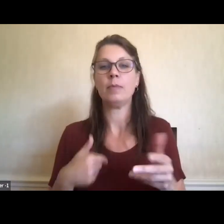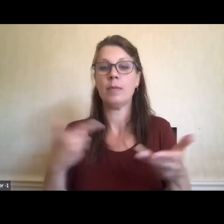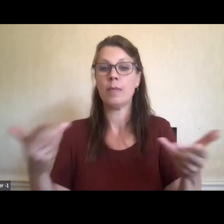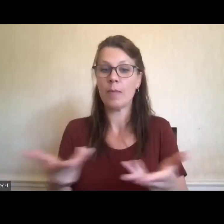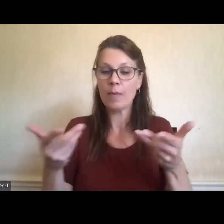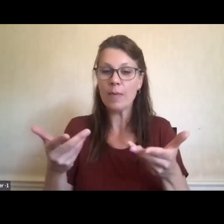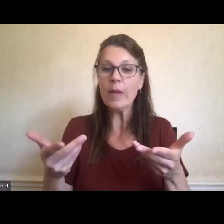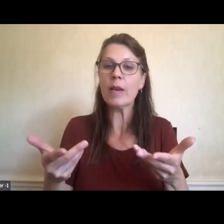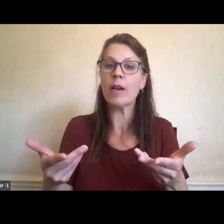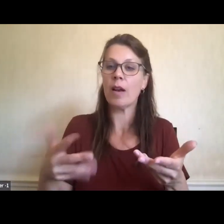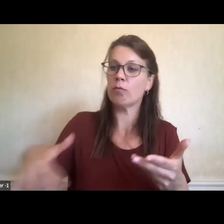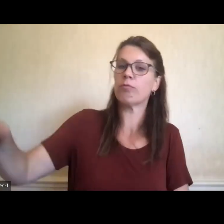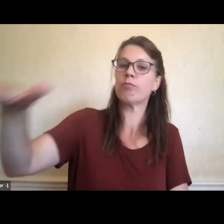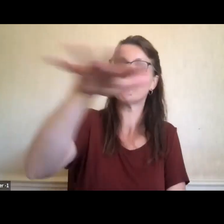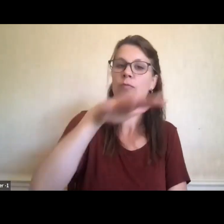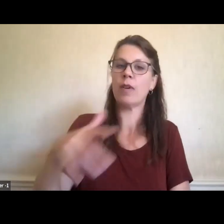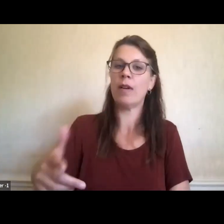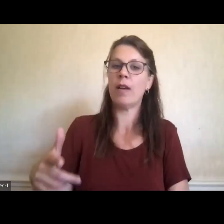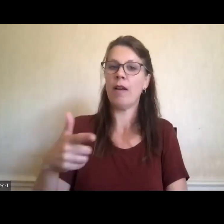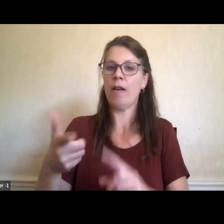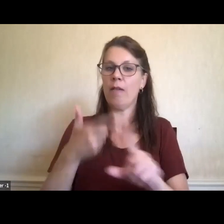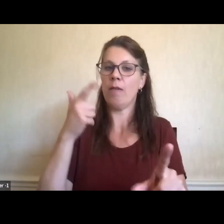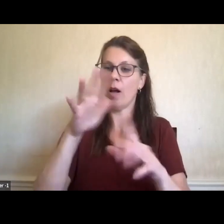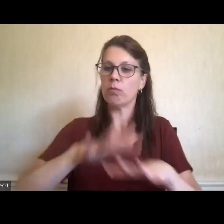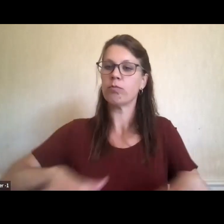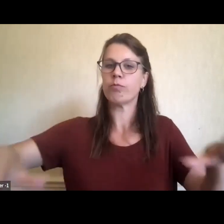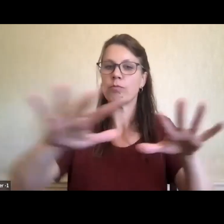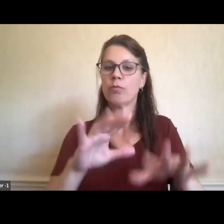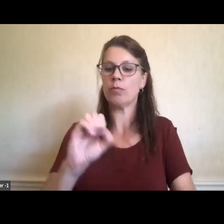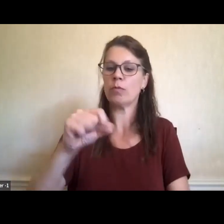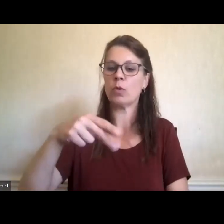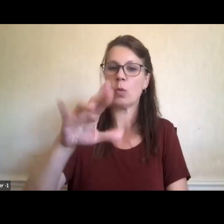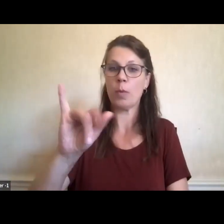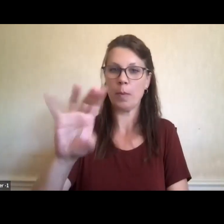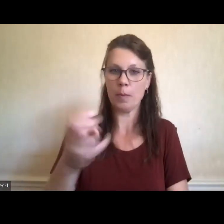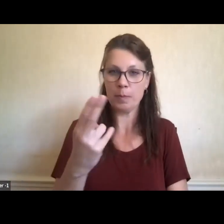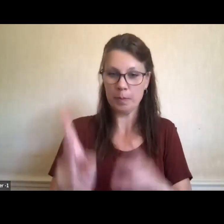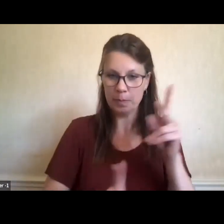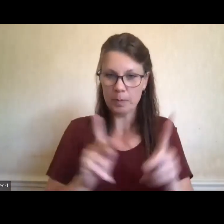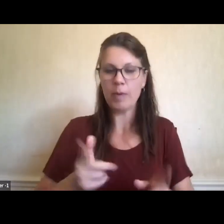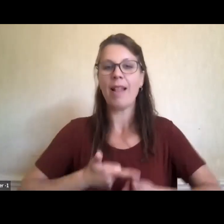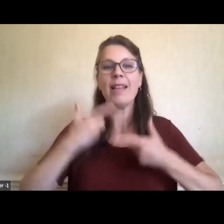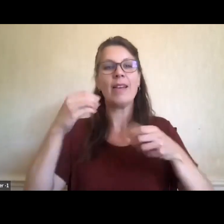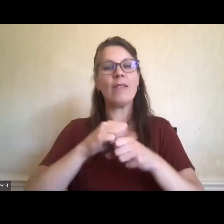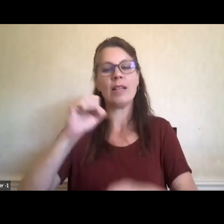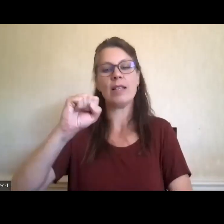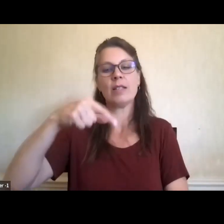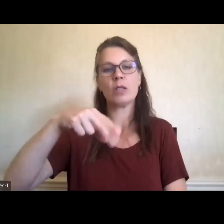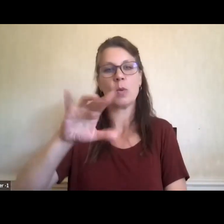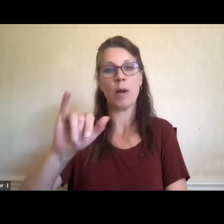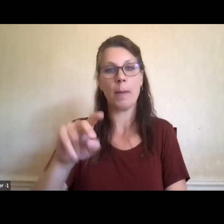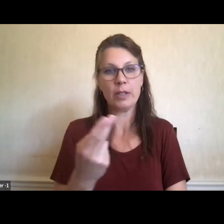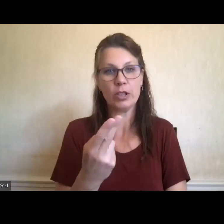the unceded homelands of the Squamish people. I live in the Squamish community of Esla Awn.